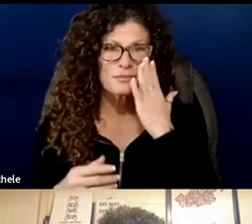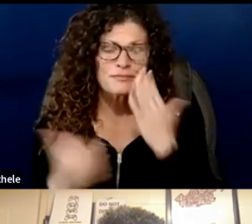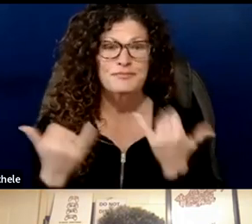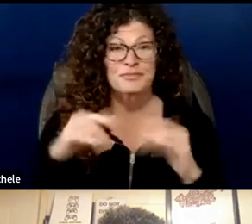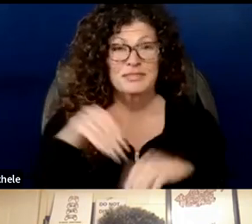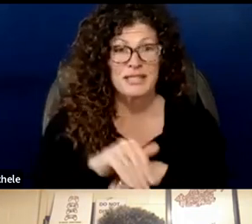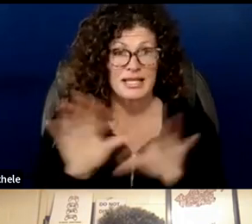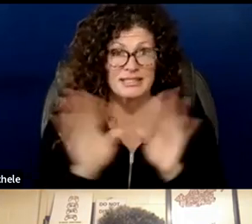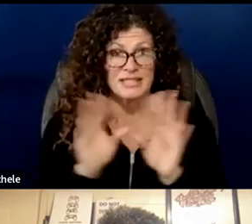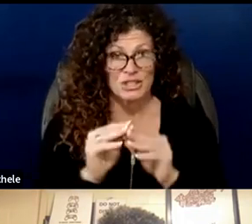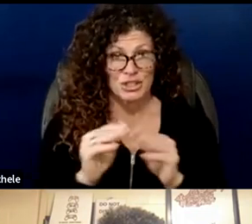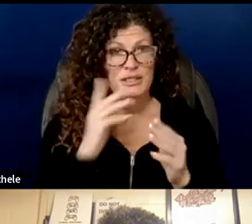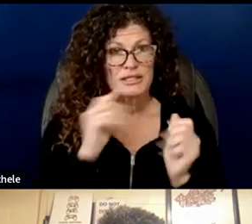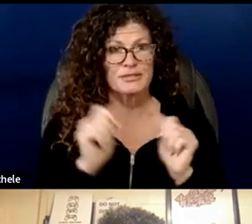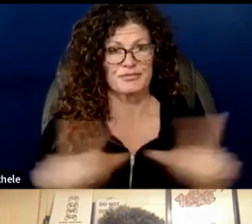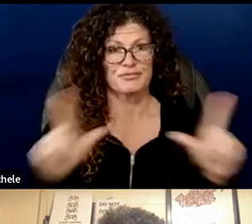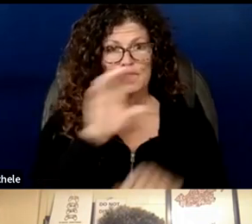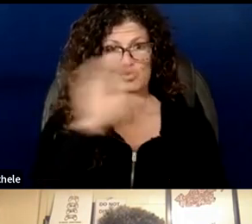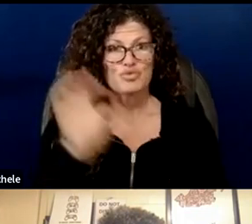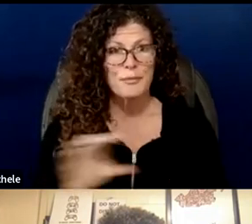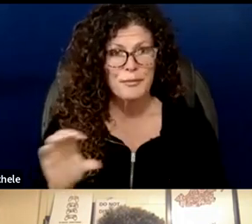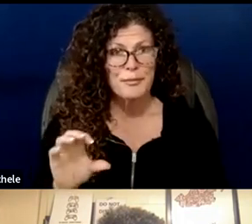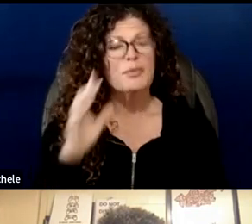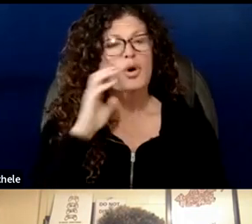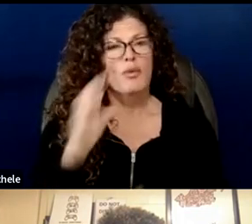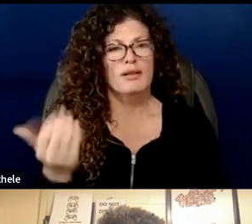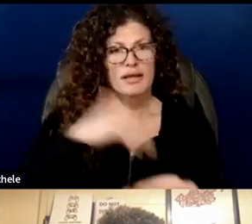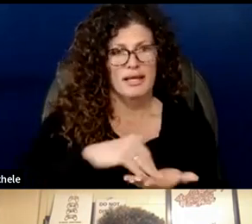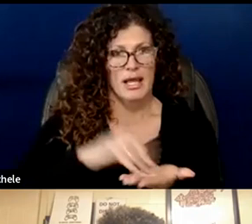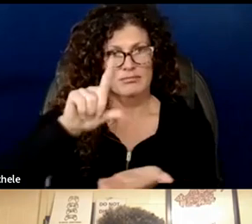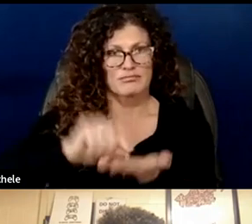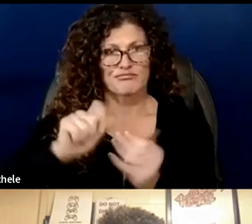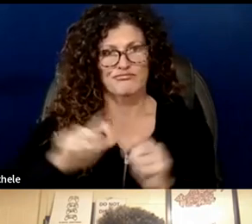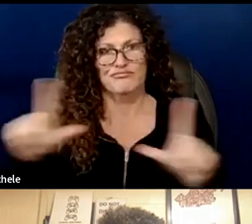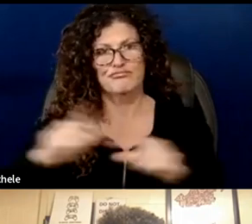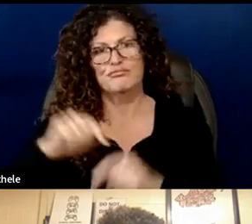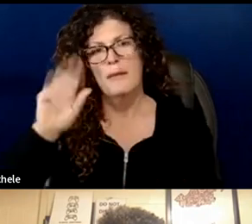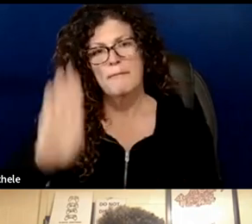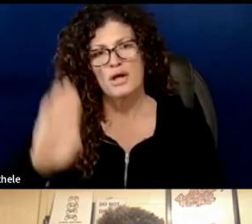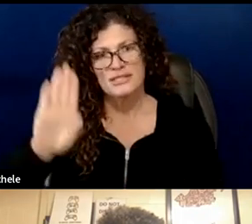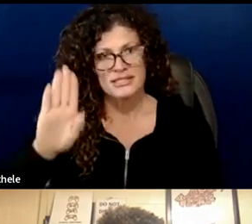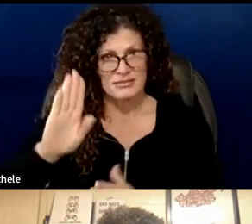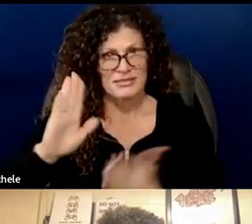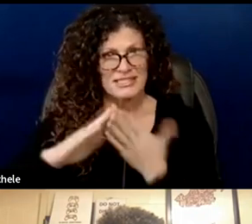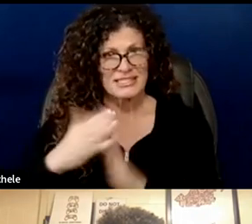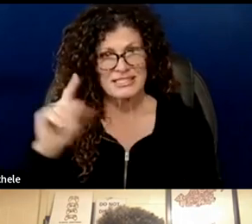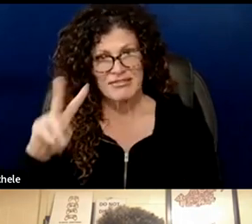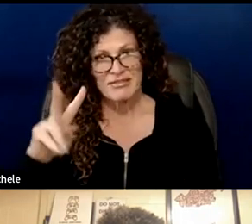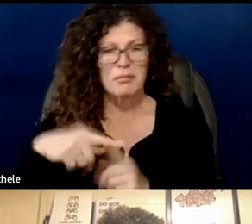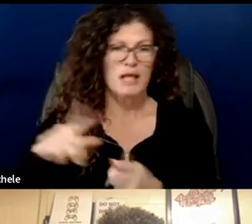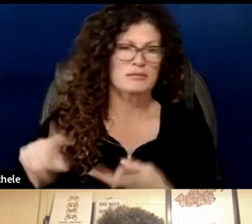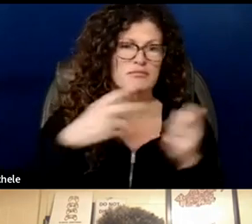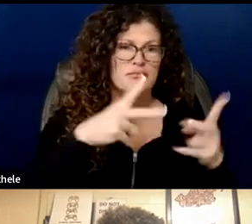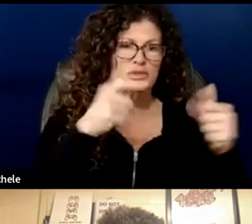is being shared live on Zoom, and it will be rebroadcast on Boston City TV and posted on the search committee's webpage,